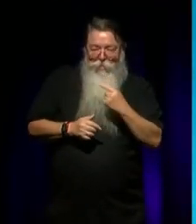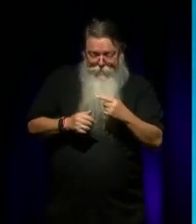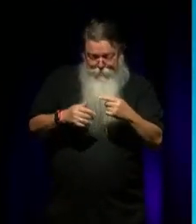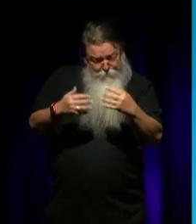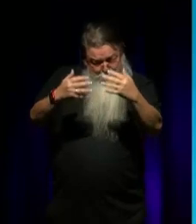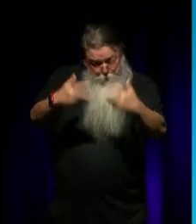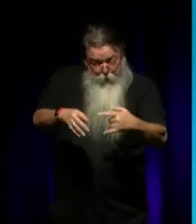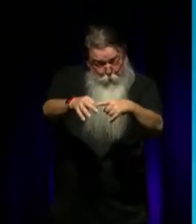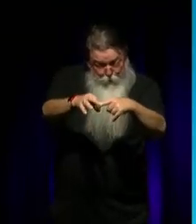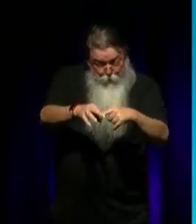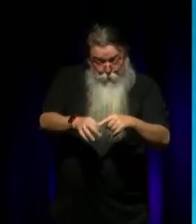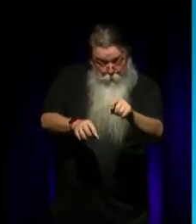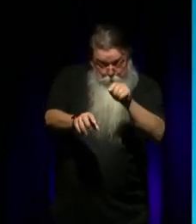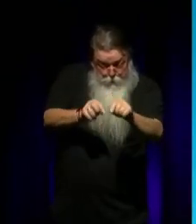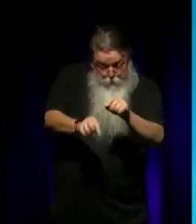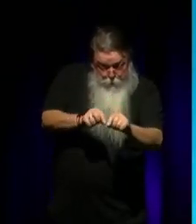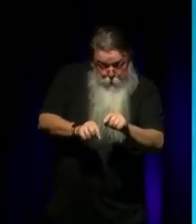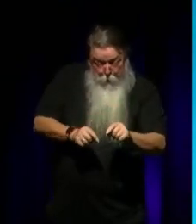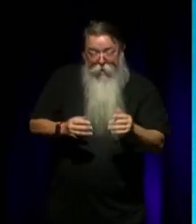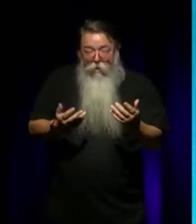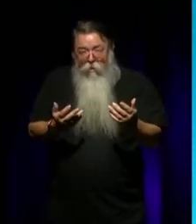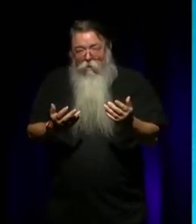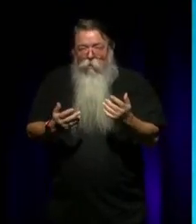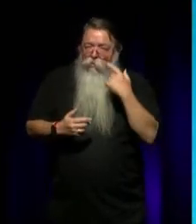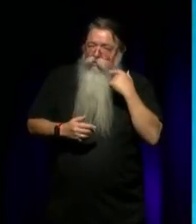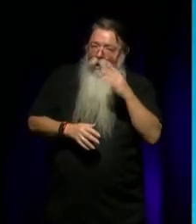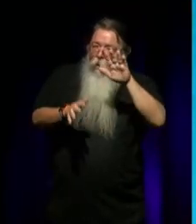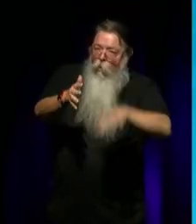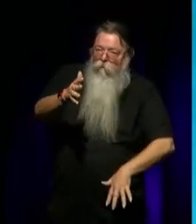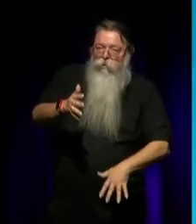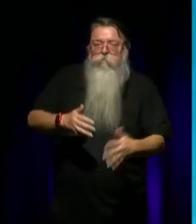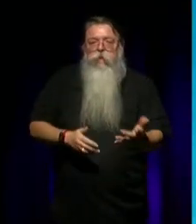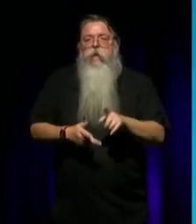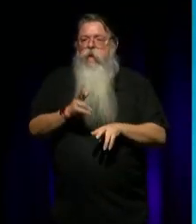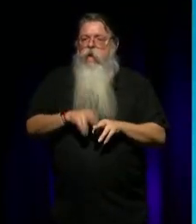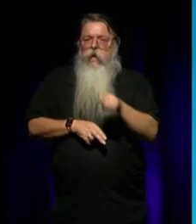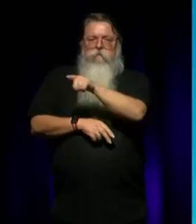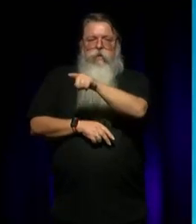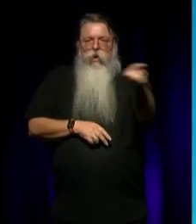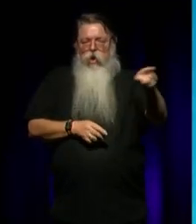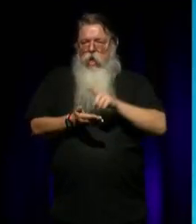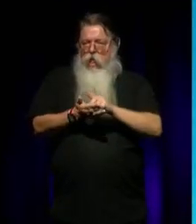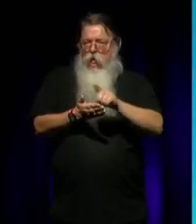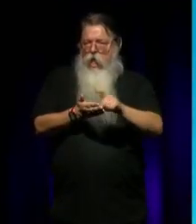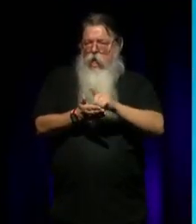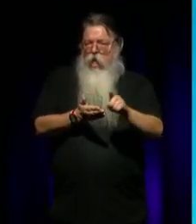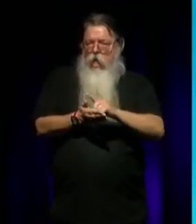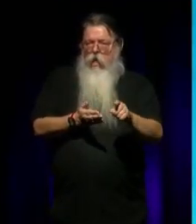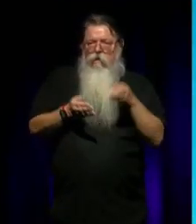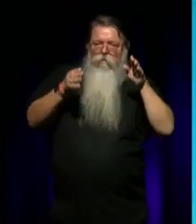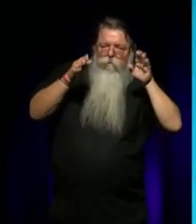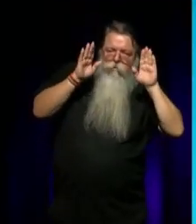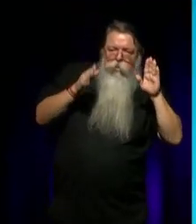the Facebook page to view the talk there. And if you are sharing your thoughts about tonight's conversation on social media, please use the